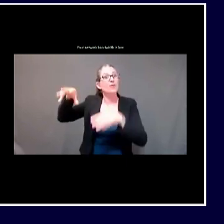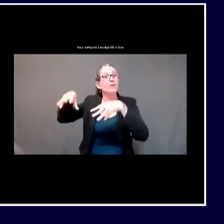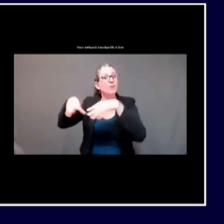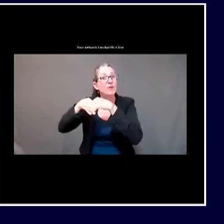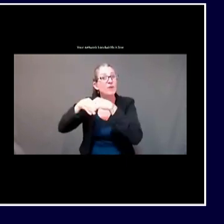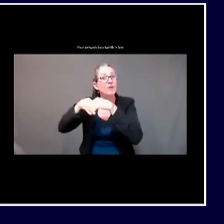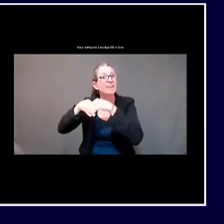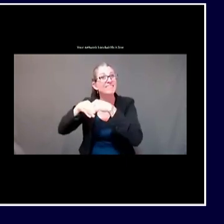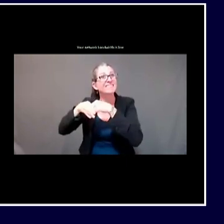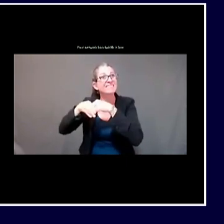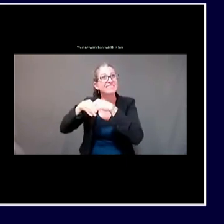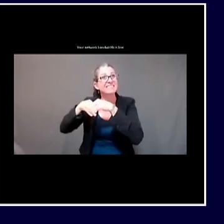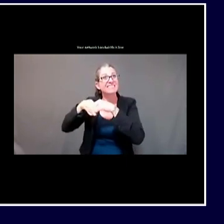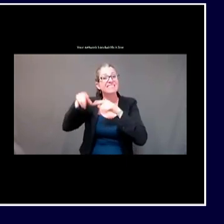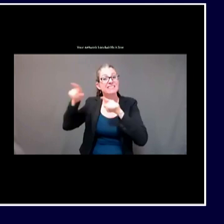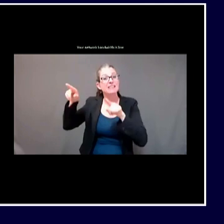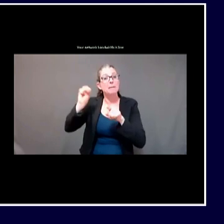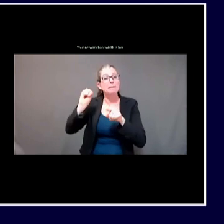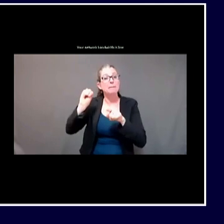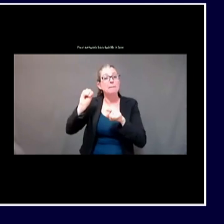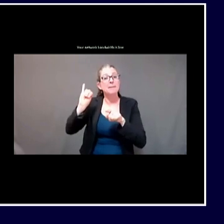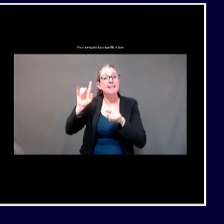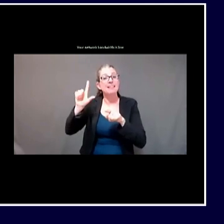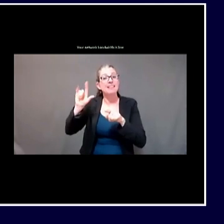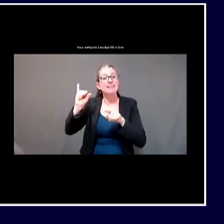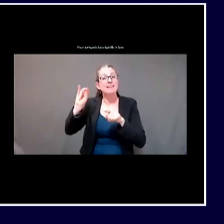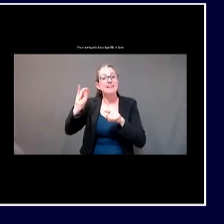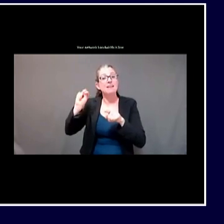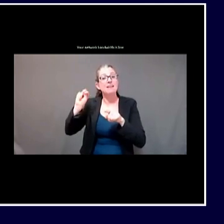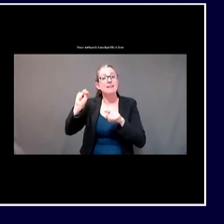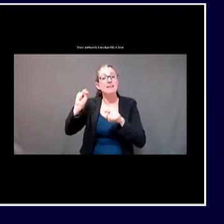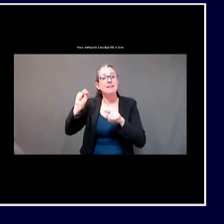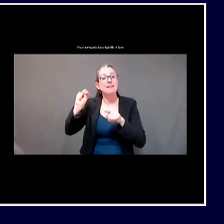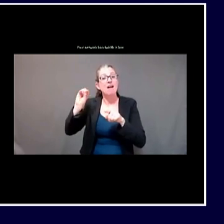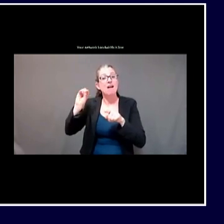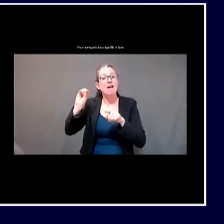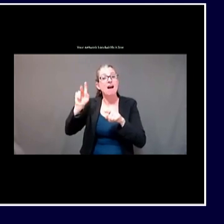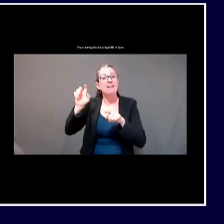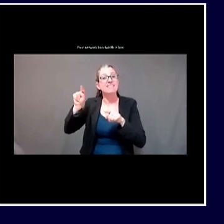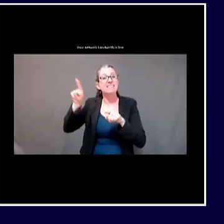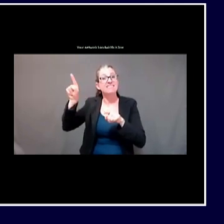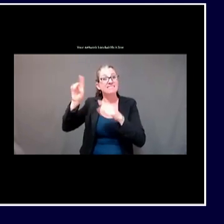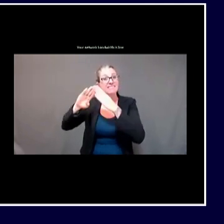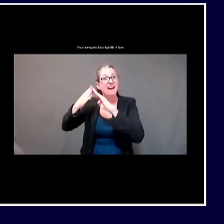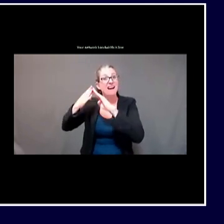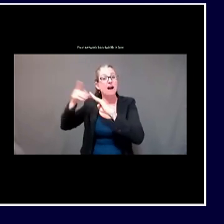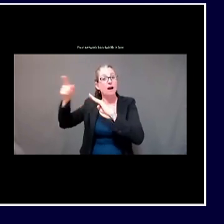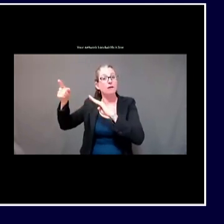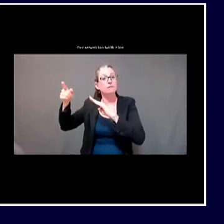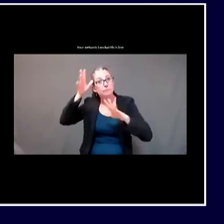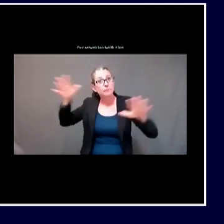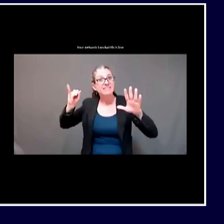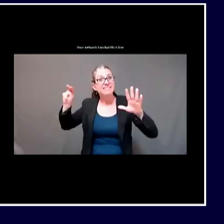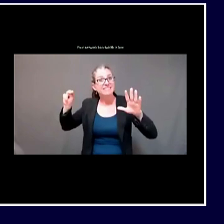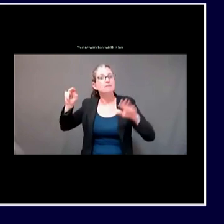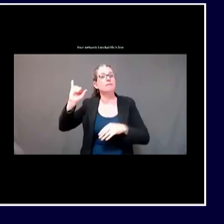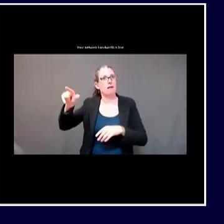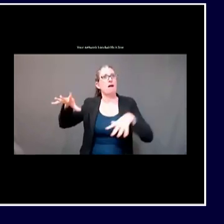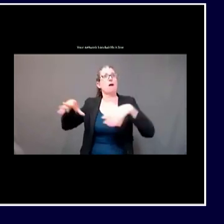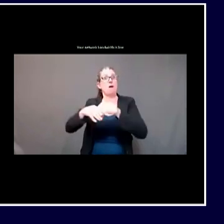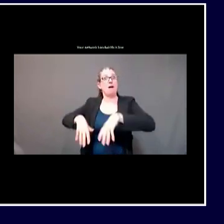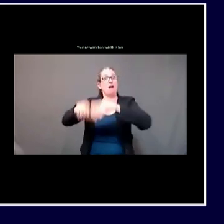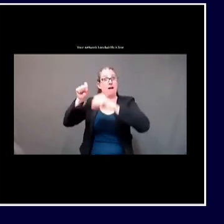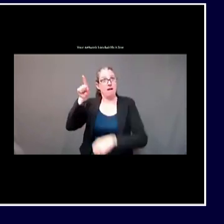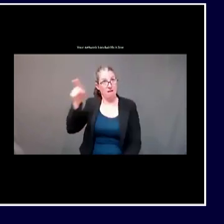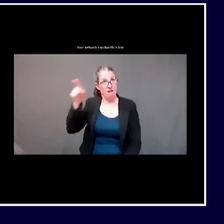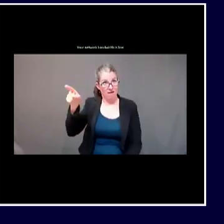I'd first like to report that in the recent hours, Maine CDC has delivered an imminent health hazard citation